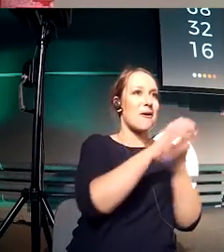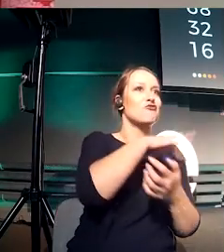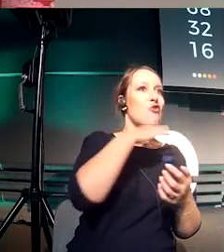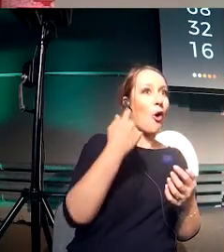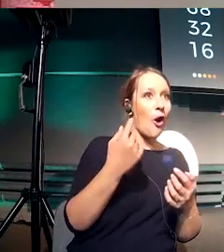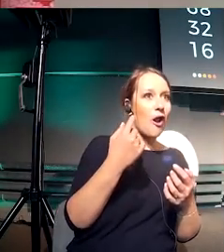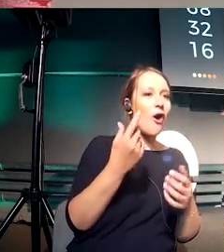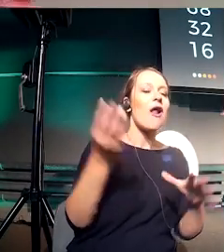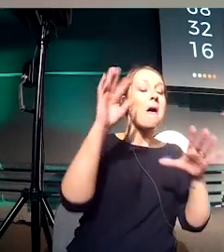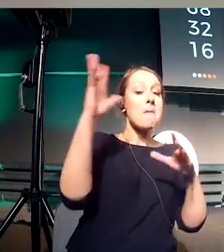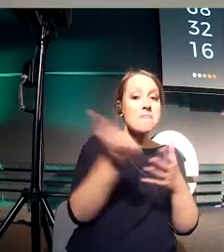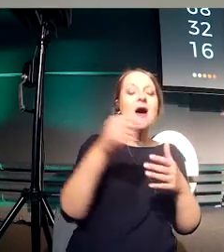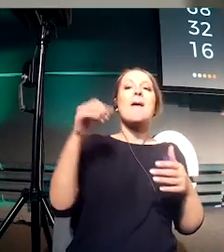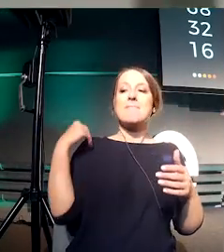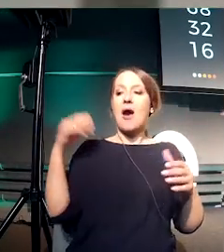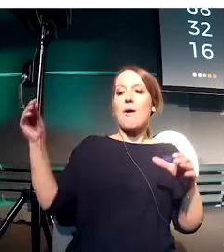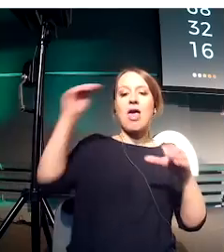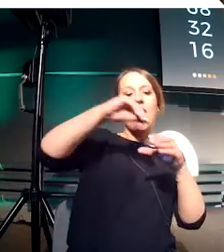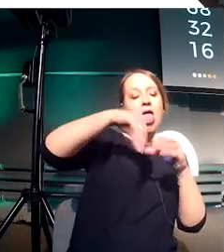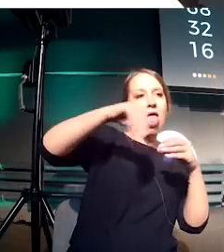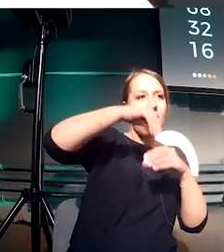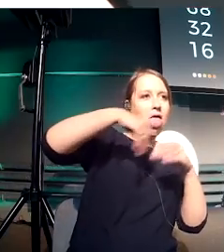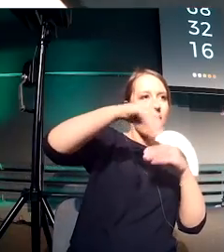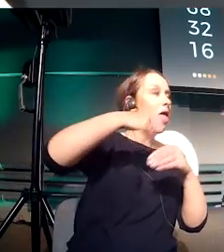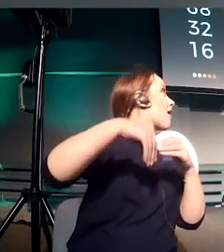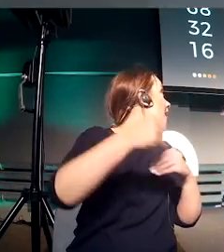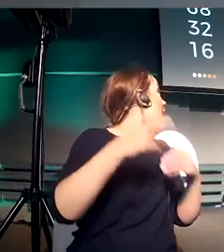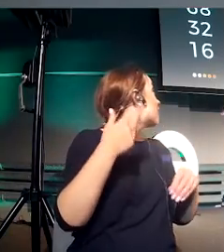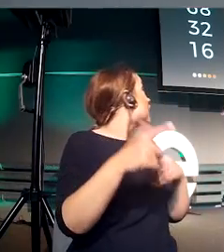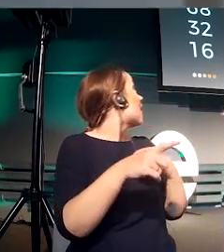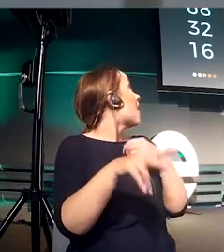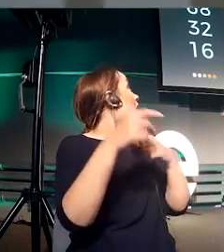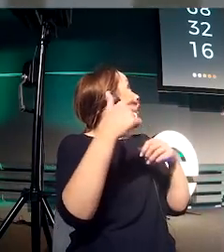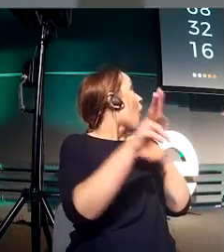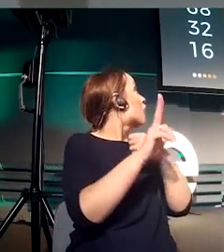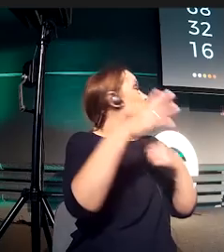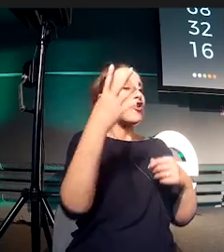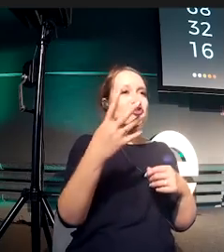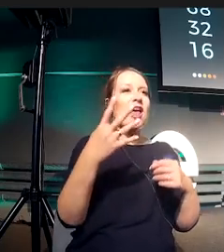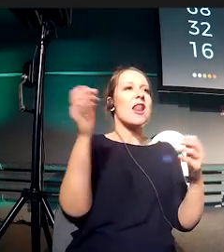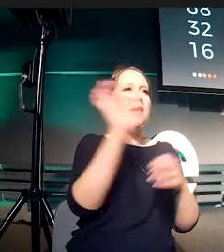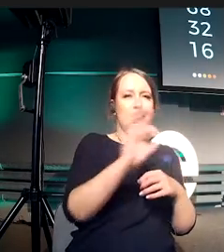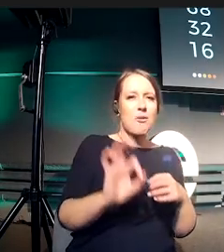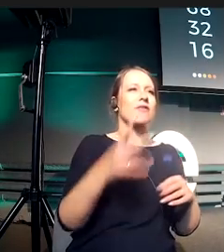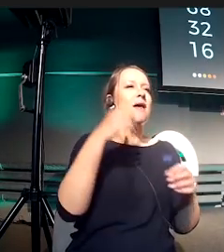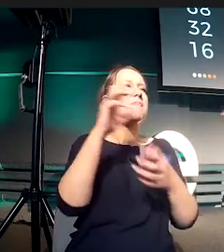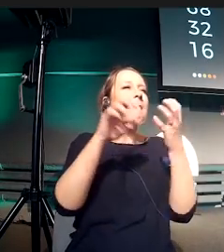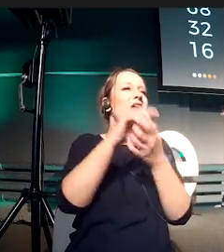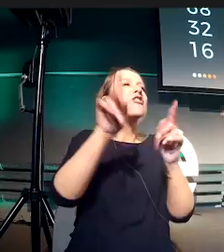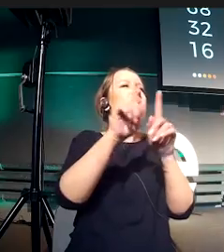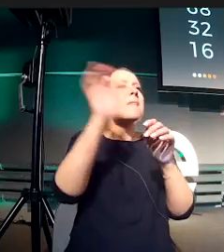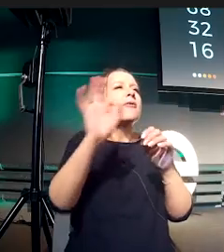84% orange, 68% orange, etc. And this is the same thing if we turn it into using it with black. If we want to